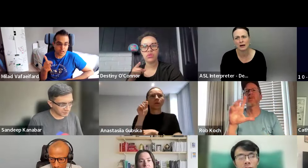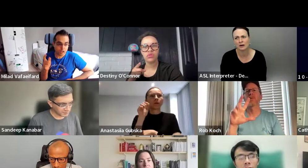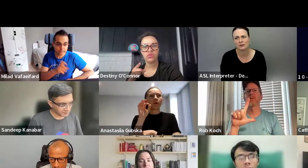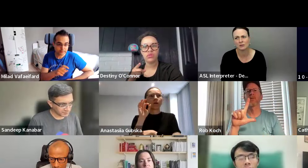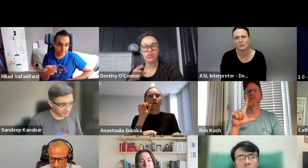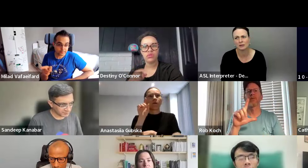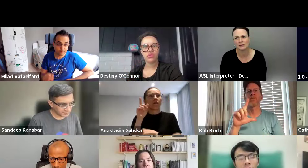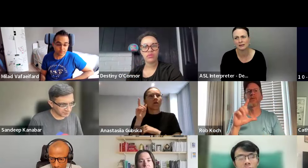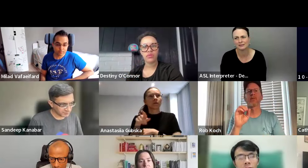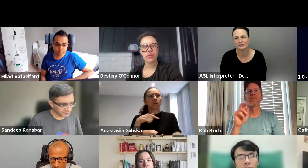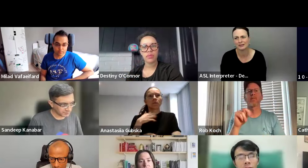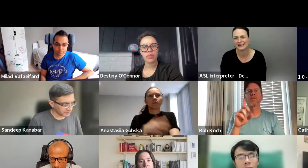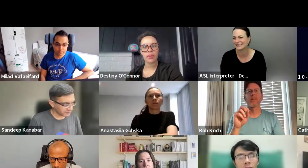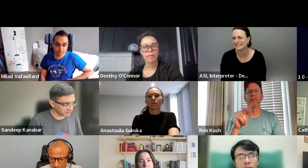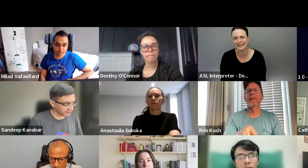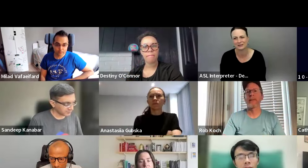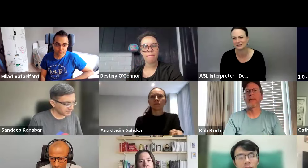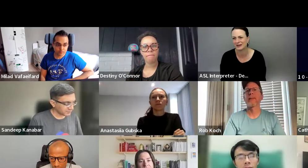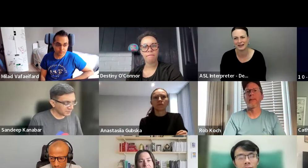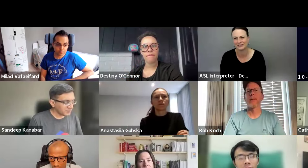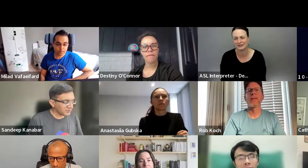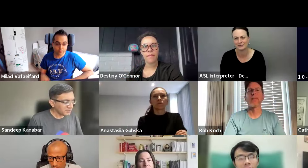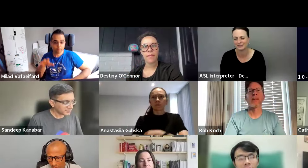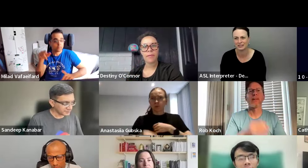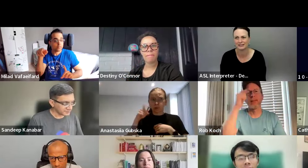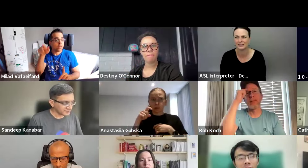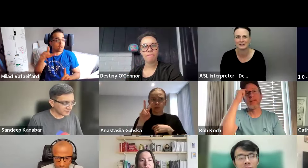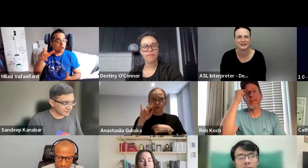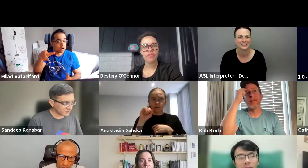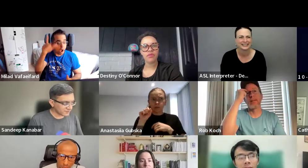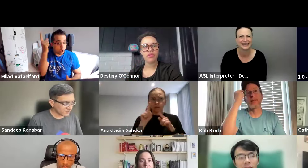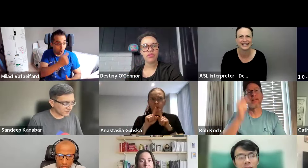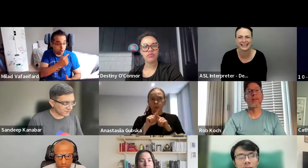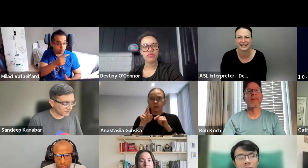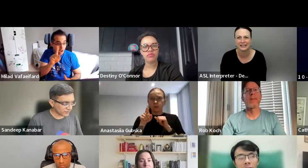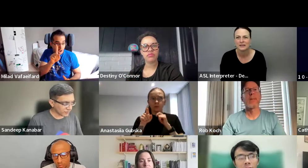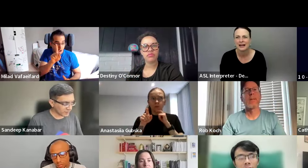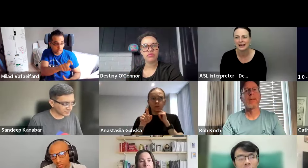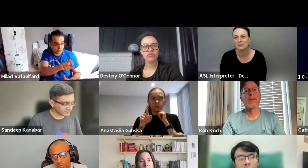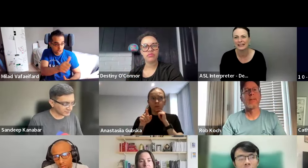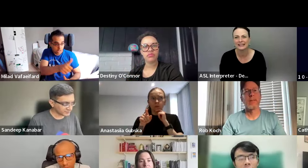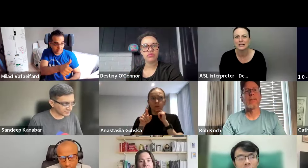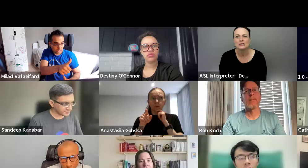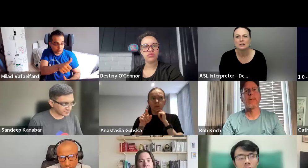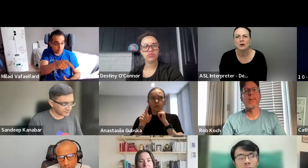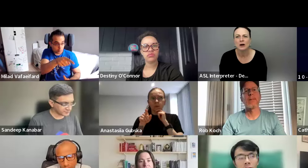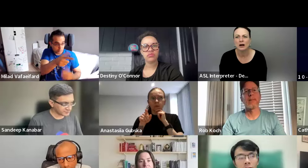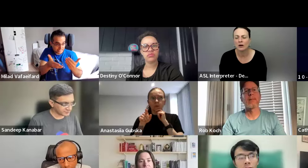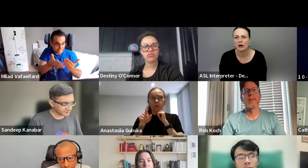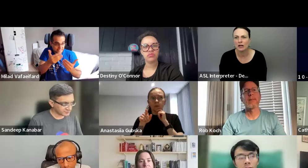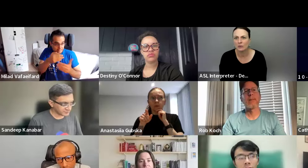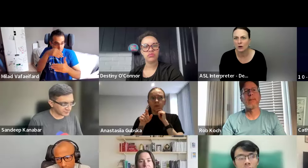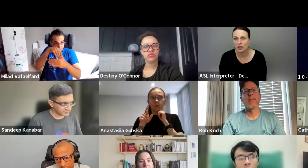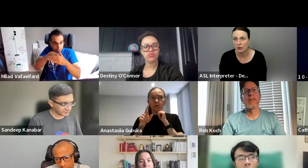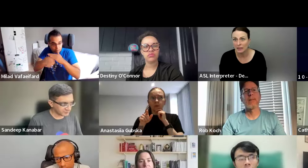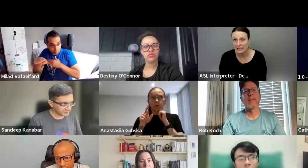how hard that will be for, yeah. He's saying, I don't know. I don't know. I'm a little chicken. I don't know. I can wing it. So, um,